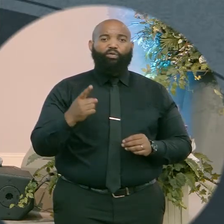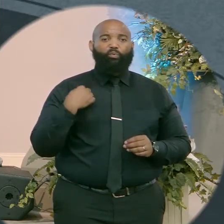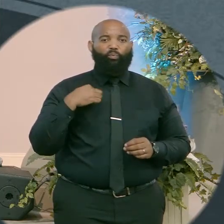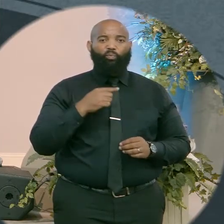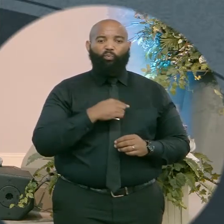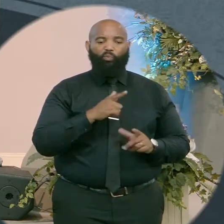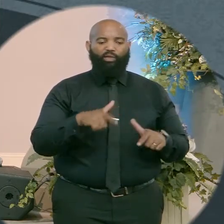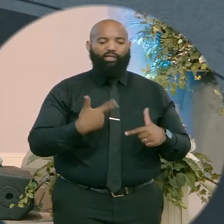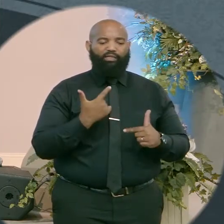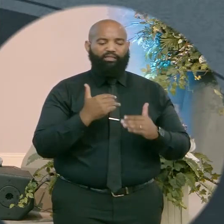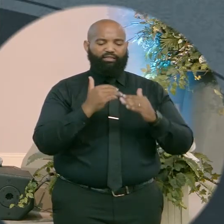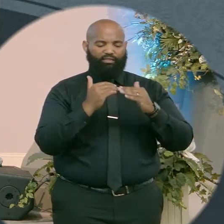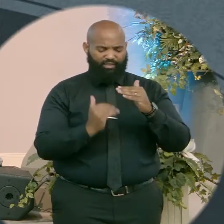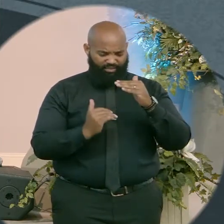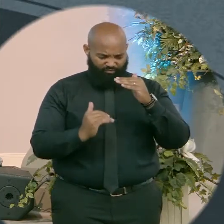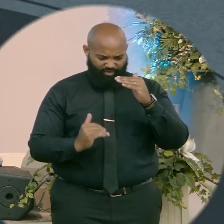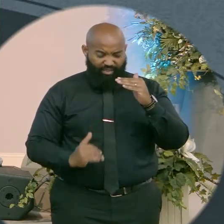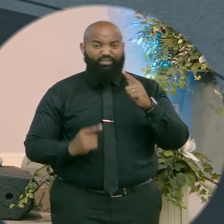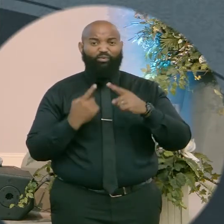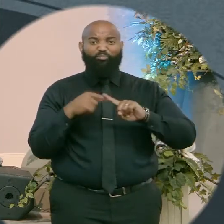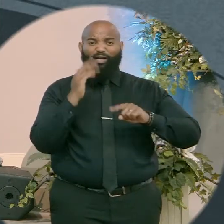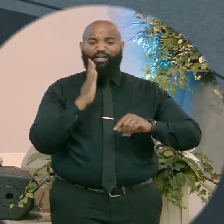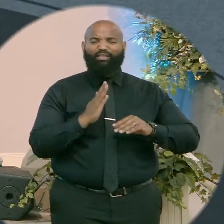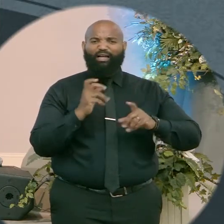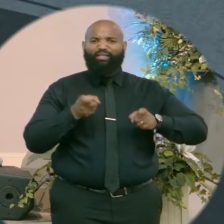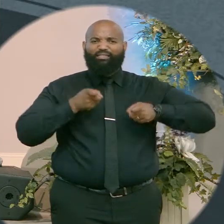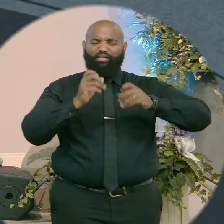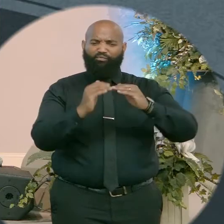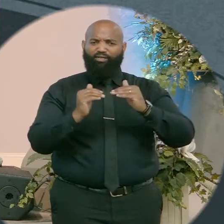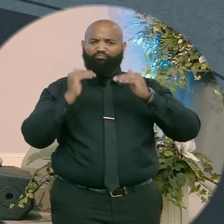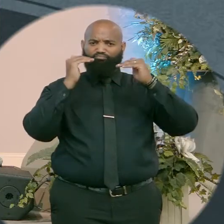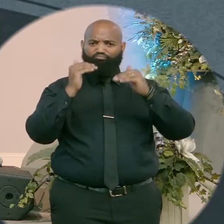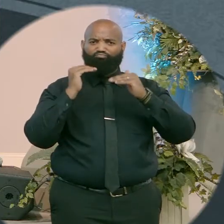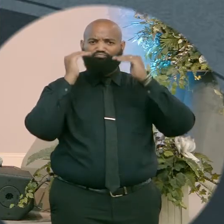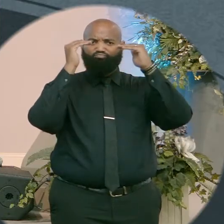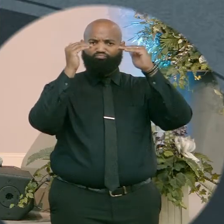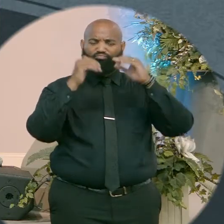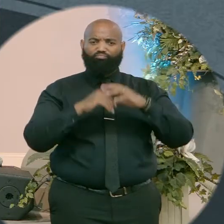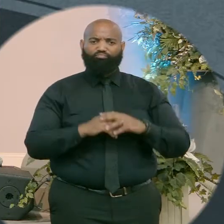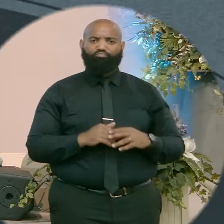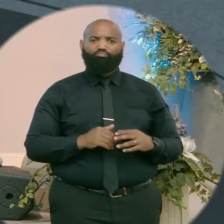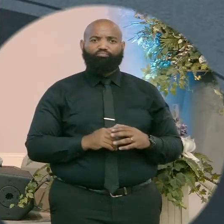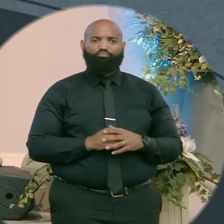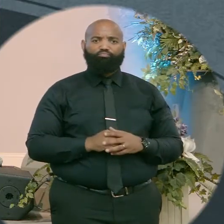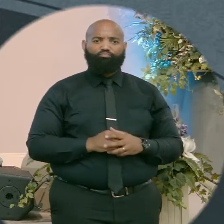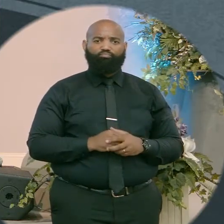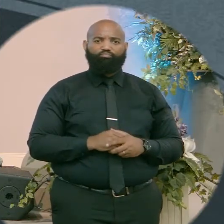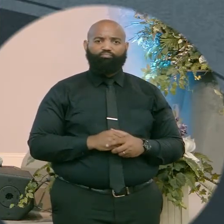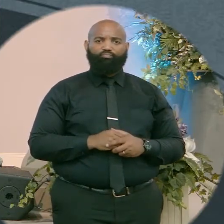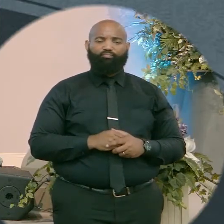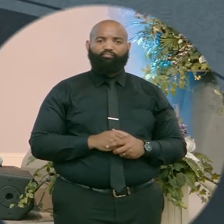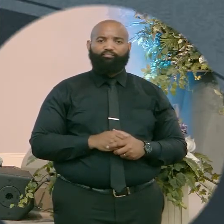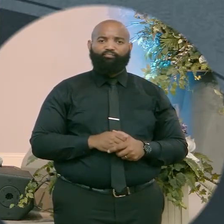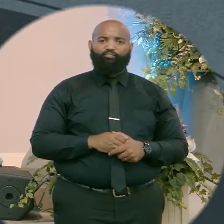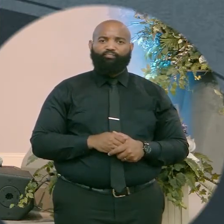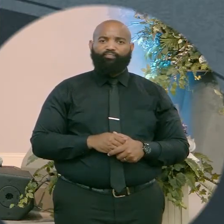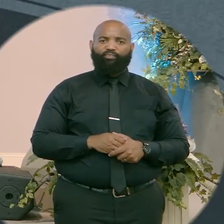You know, when I think about benefits, I think about how crazy would it be to have dental insurance but then walk around with two teeth in your mouth.